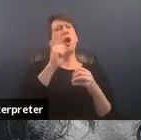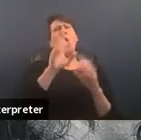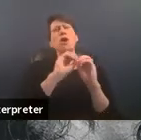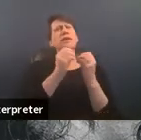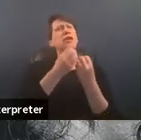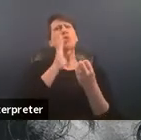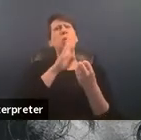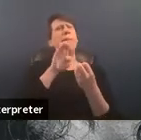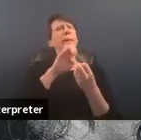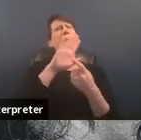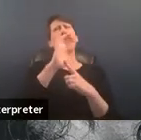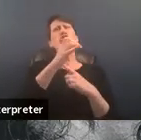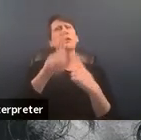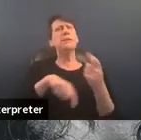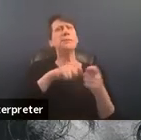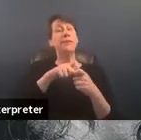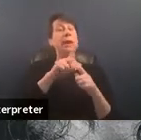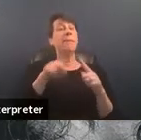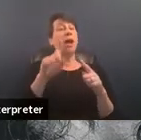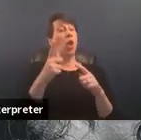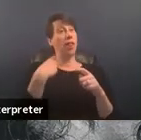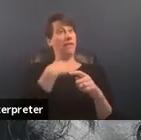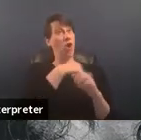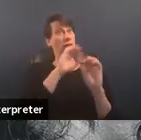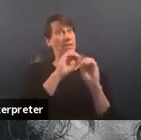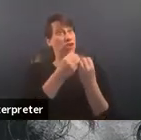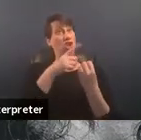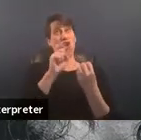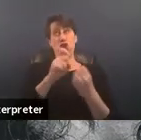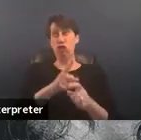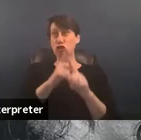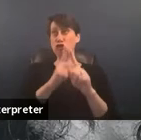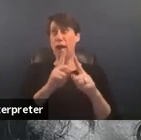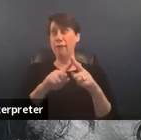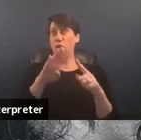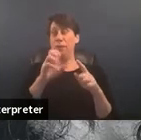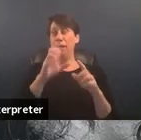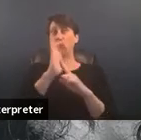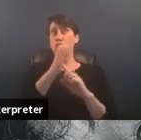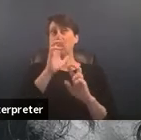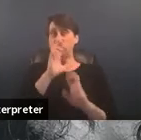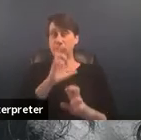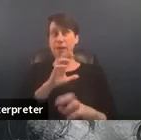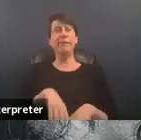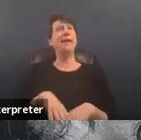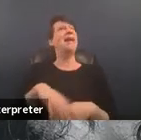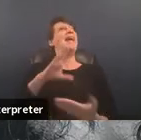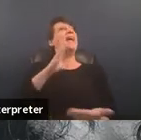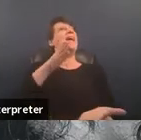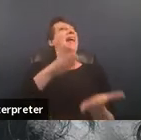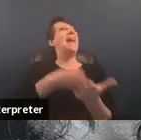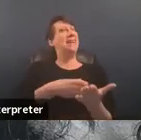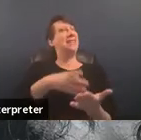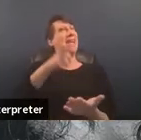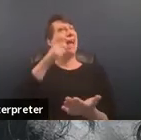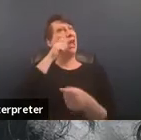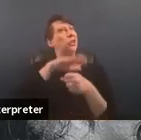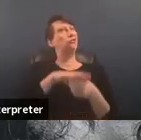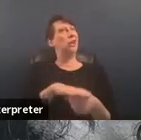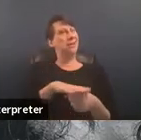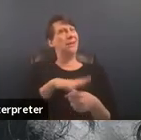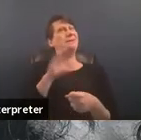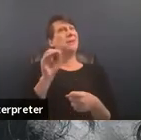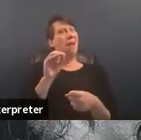though all of our organizations should be striving to be culturally responsive anti-racist um and decolonizing